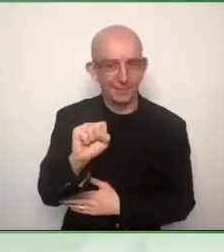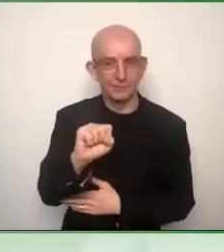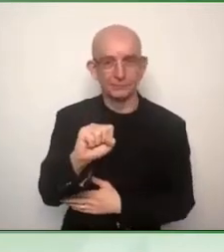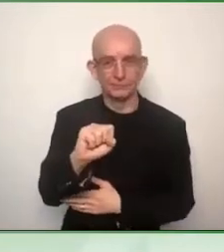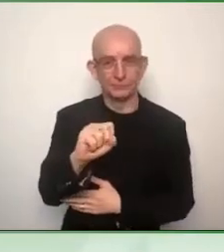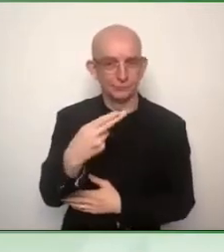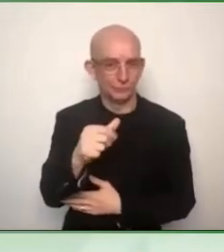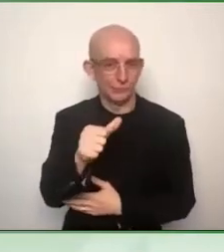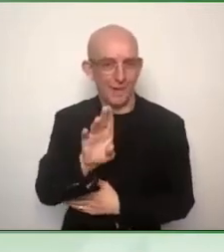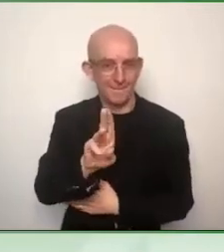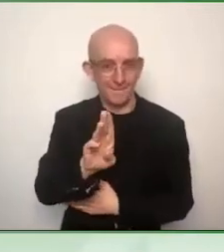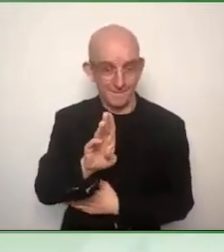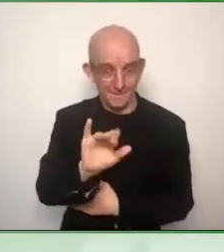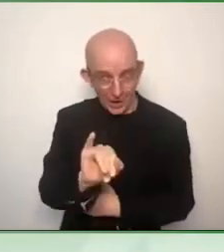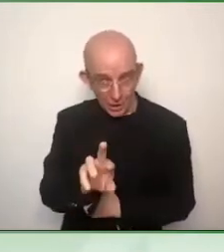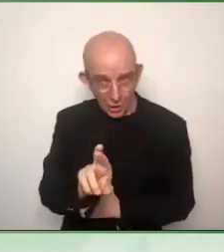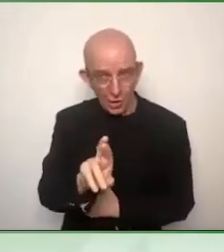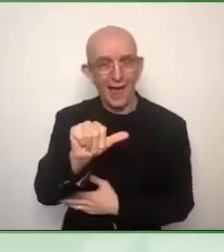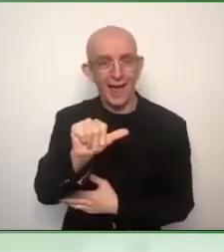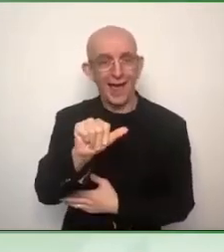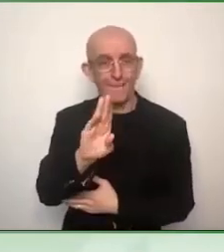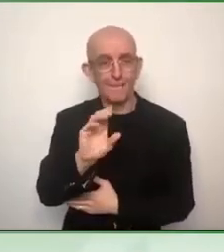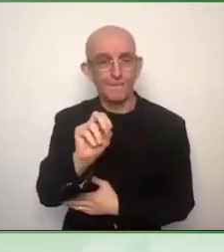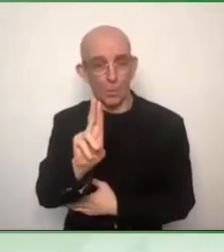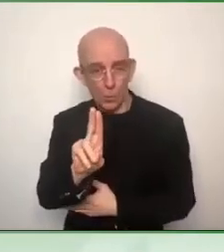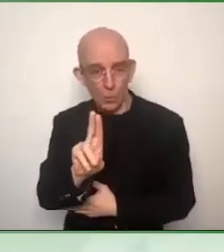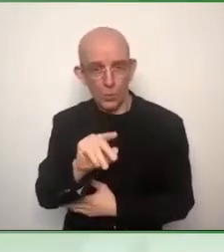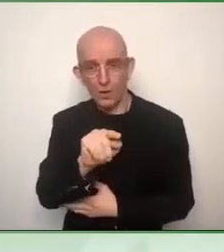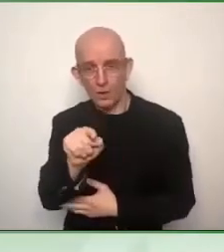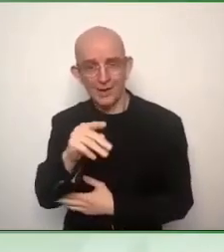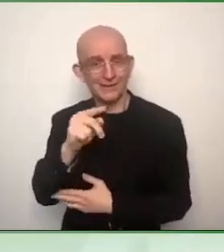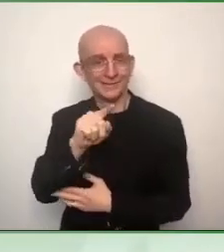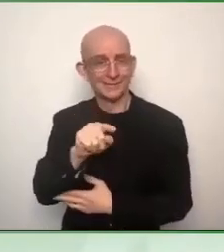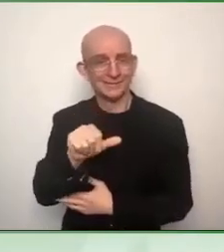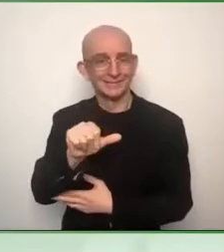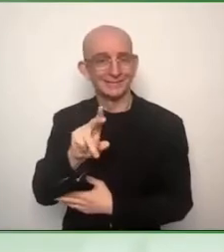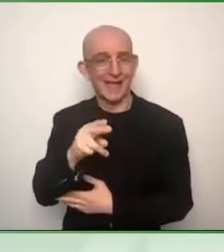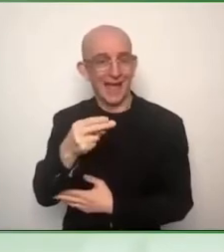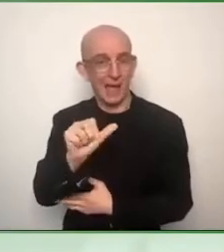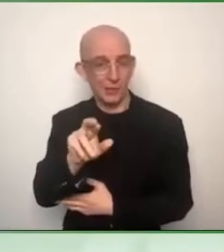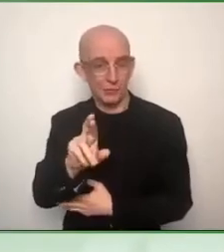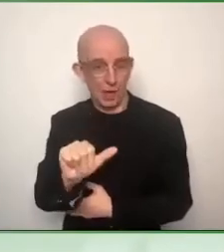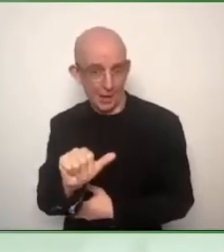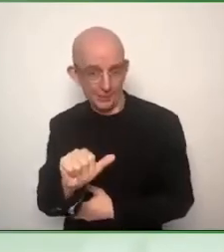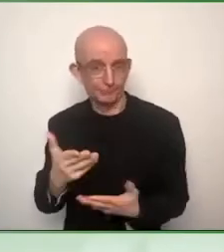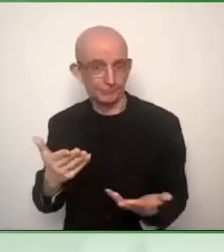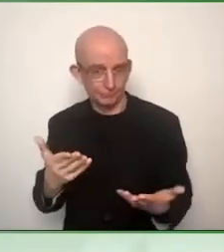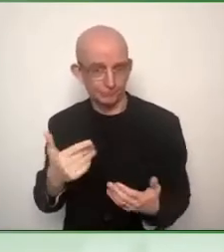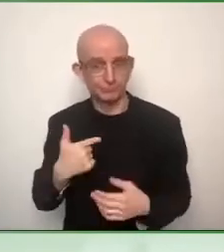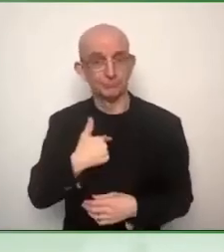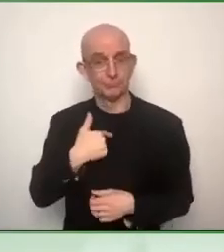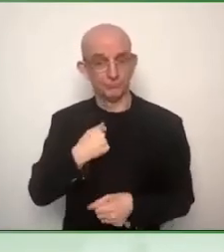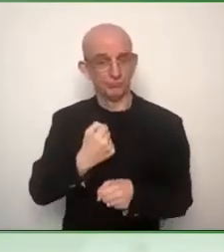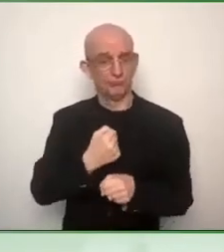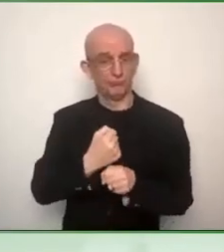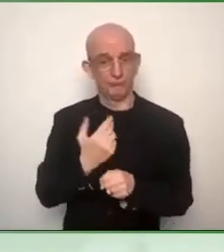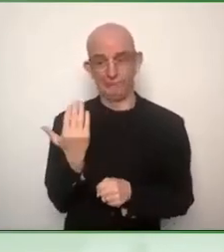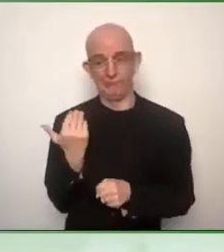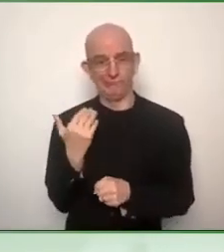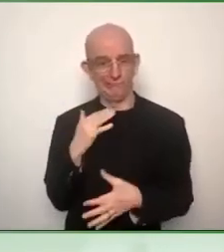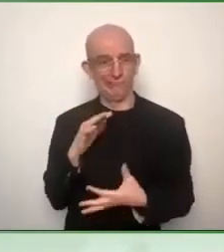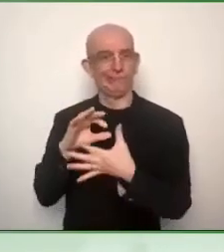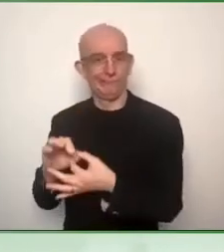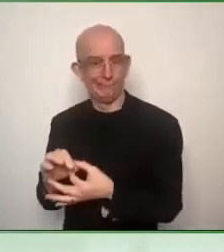digital accessibility for over two decades now, and the last 18 plus years for the World Weather Consortium